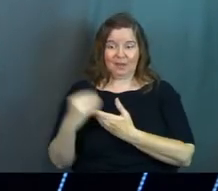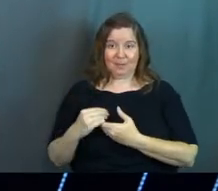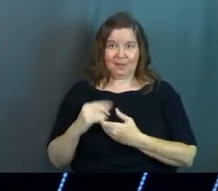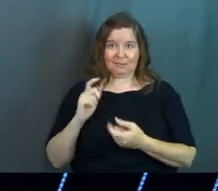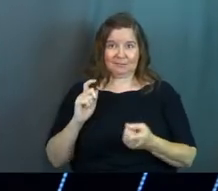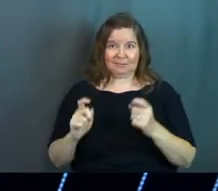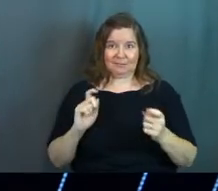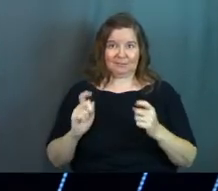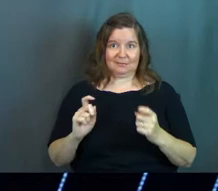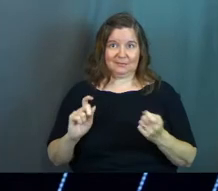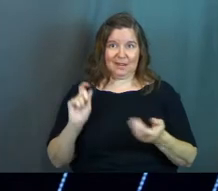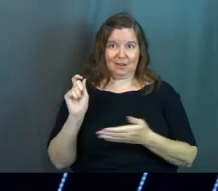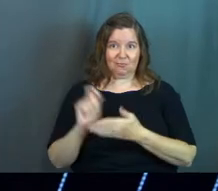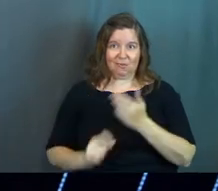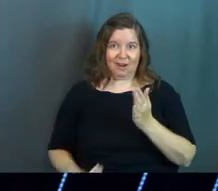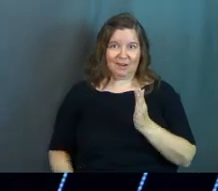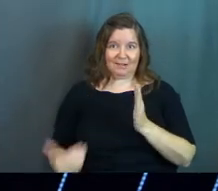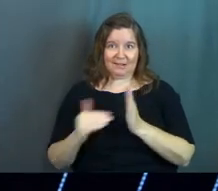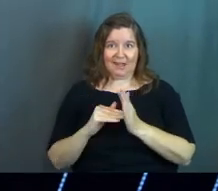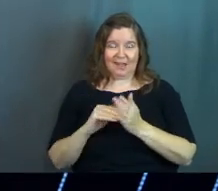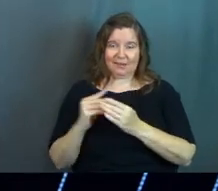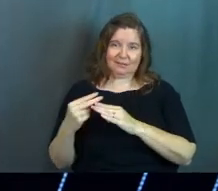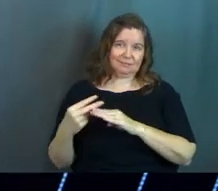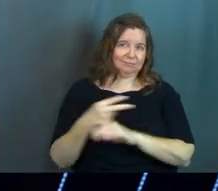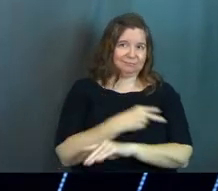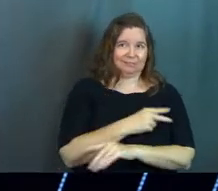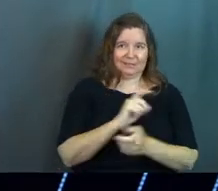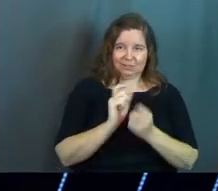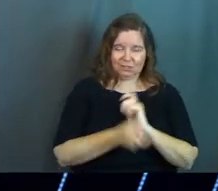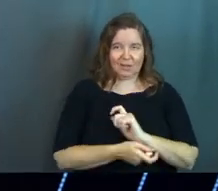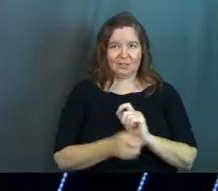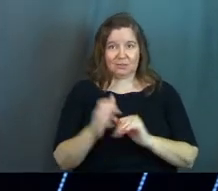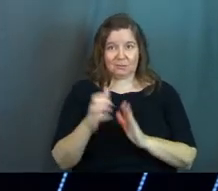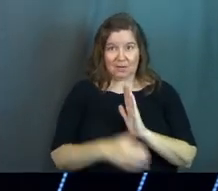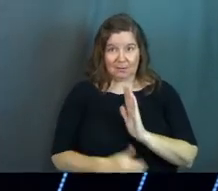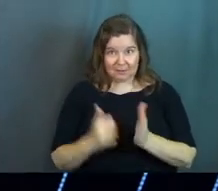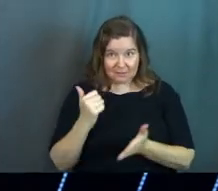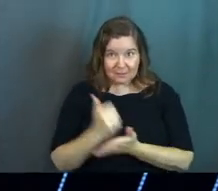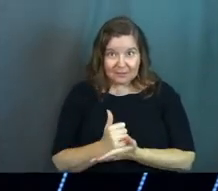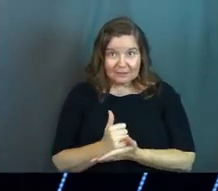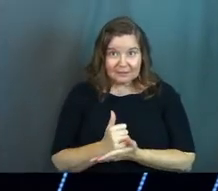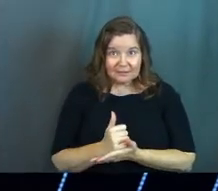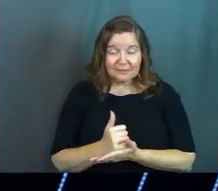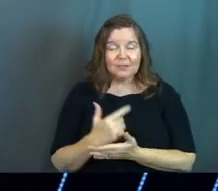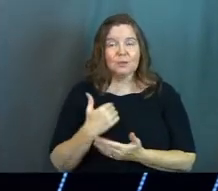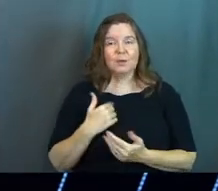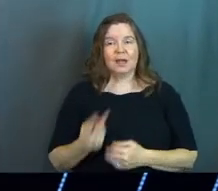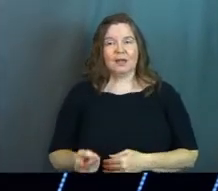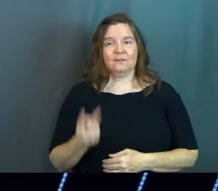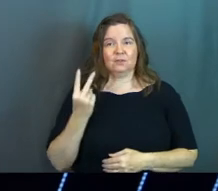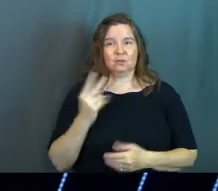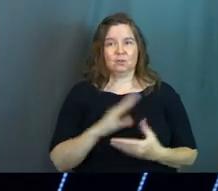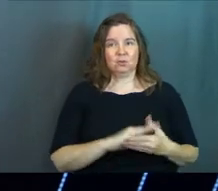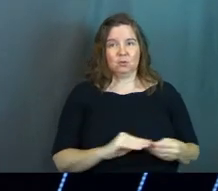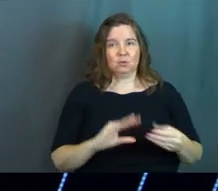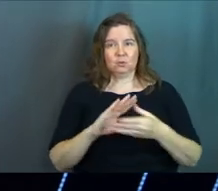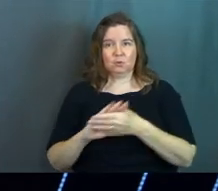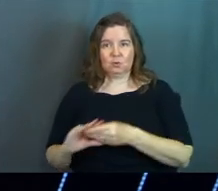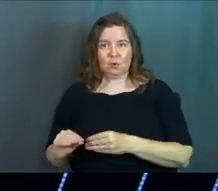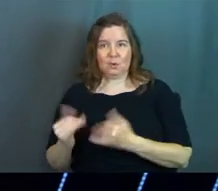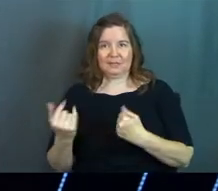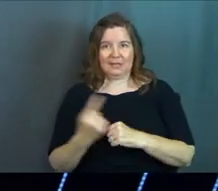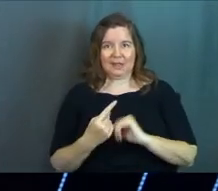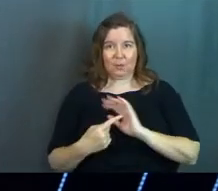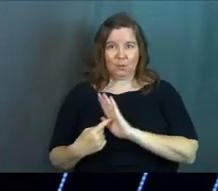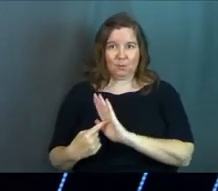in and rewrite some moments, rewrite some chapters. Amen. So we've got two stories today that we're going to